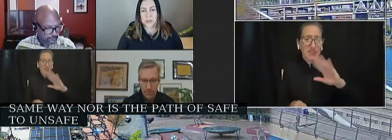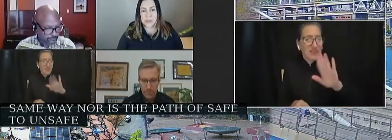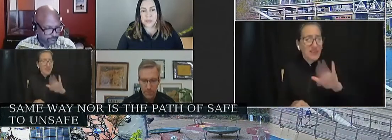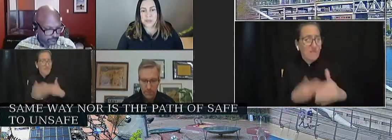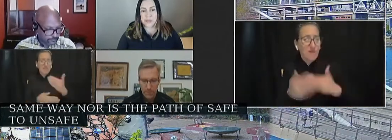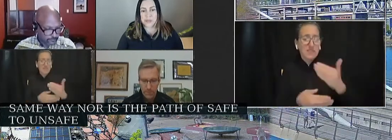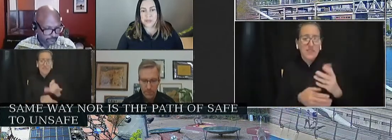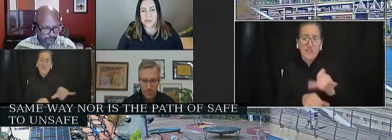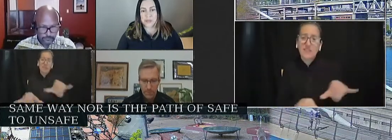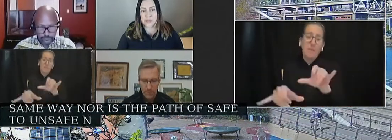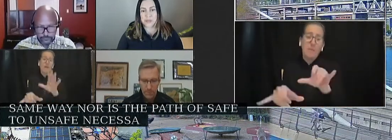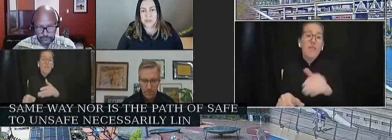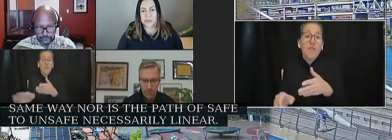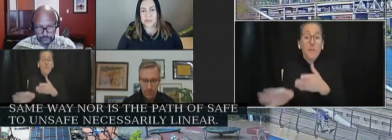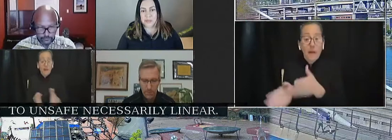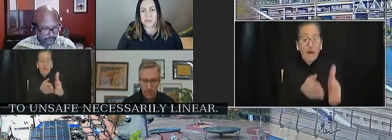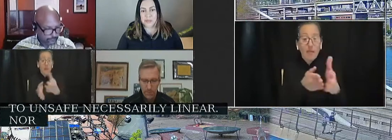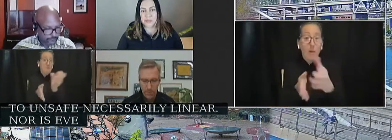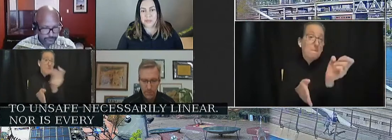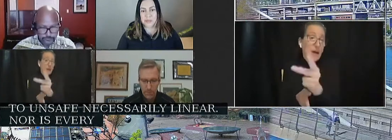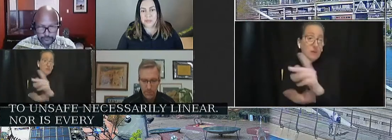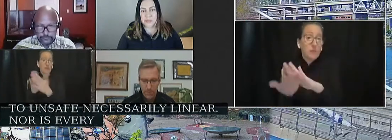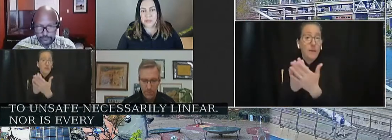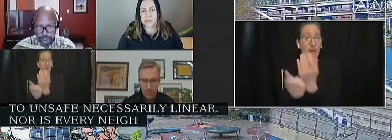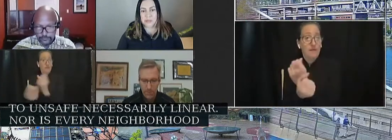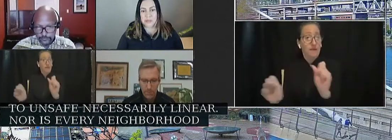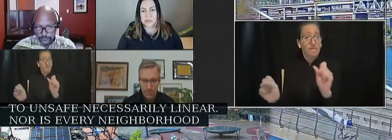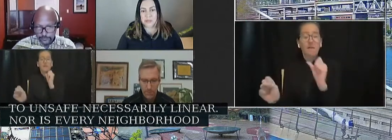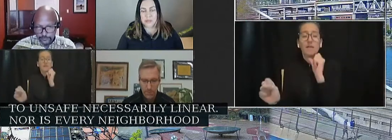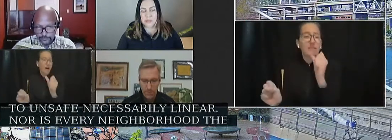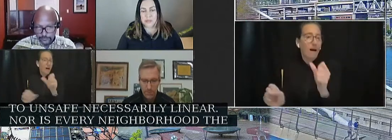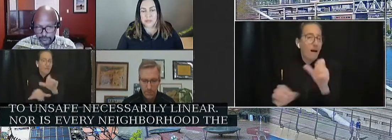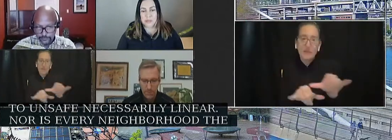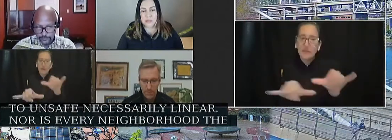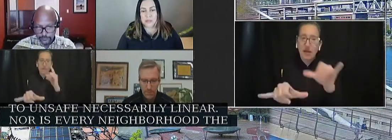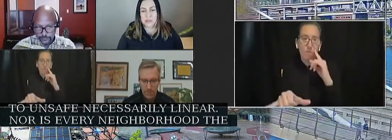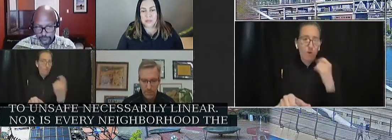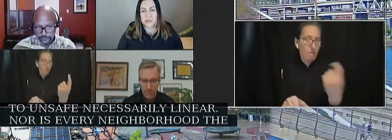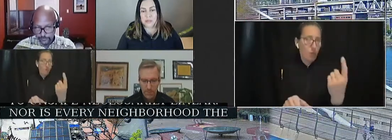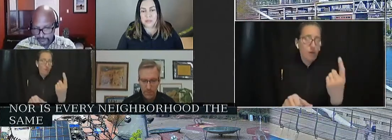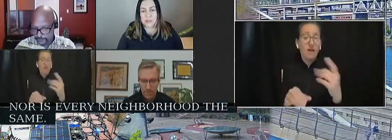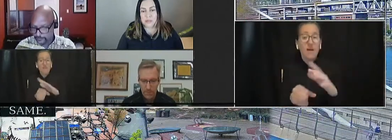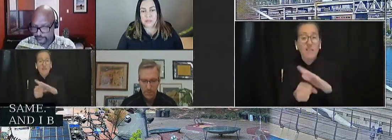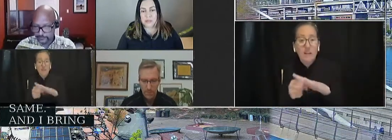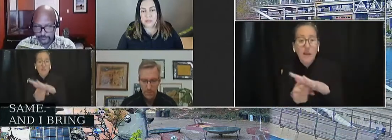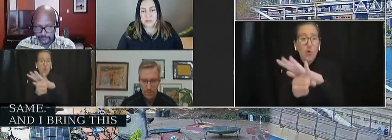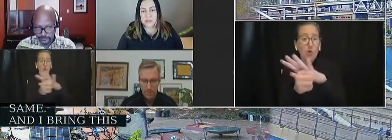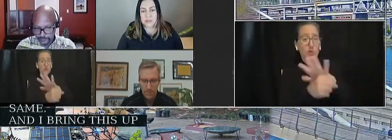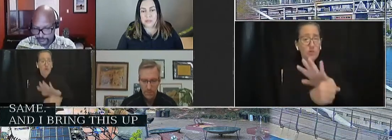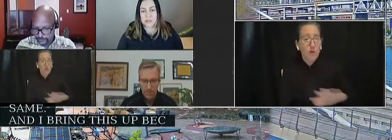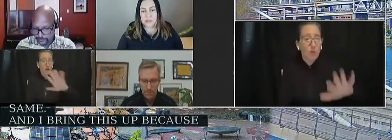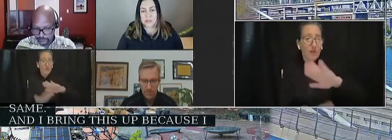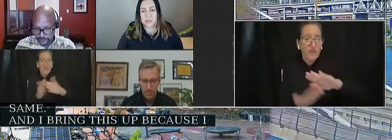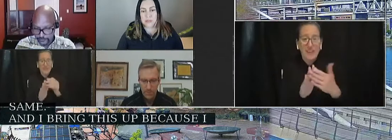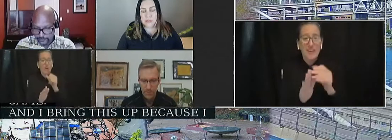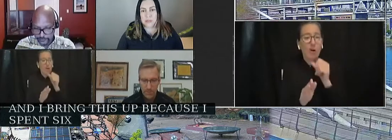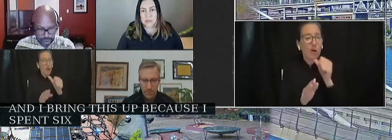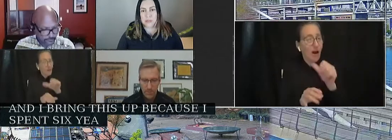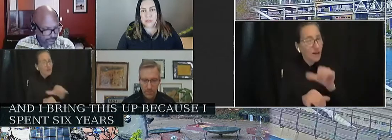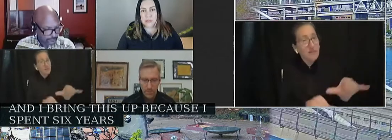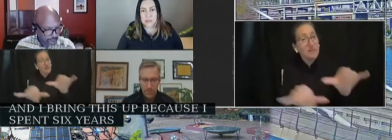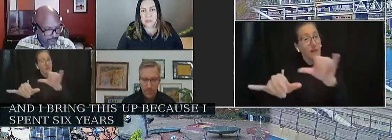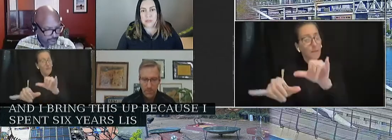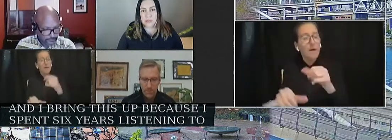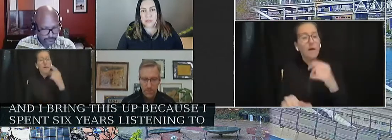is every neighborhood the same. And I bring this up because I spent six years listening to city